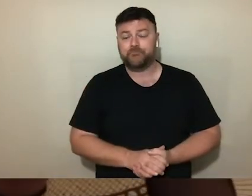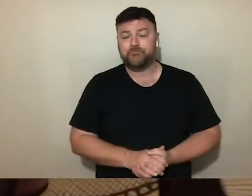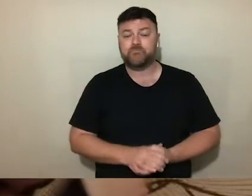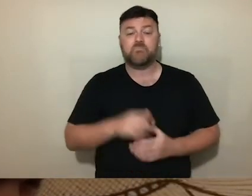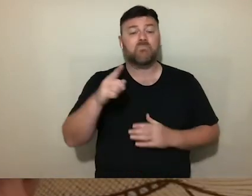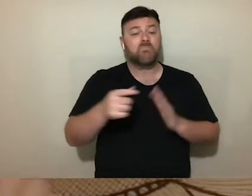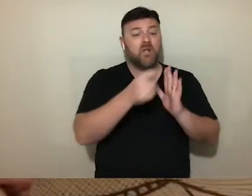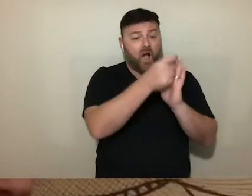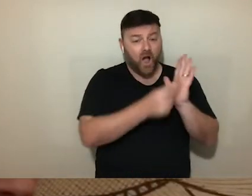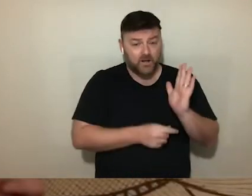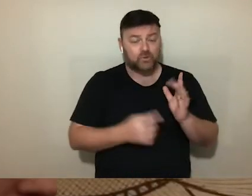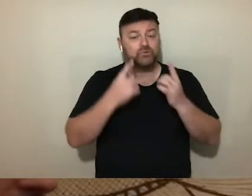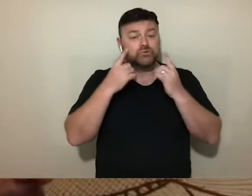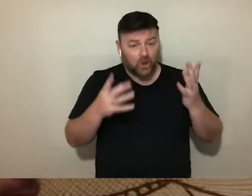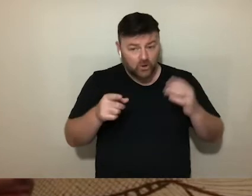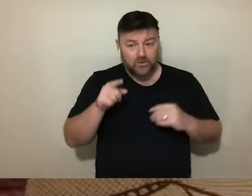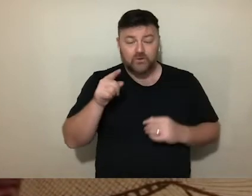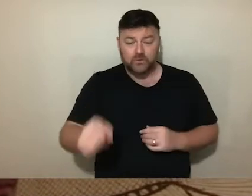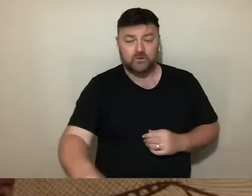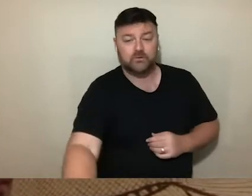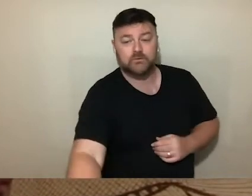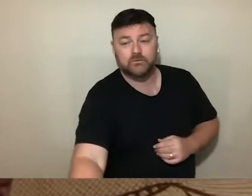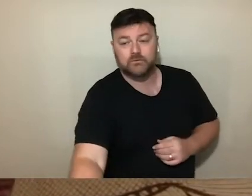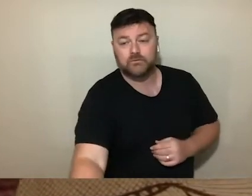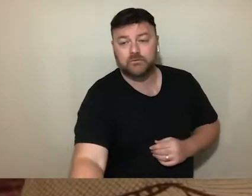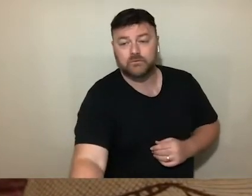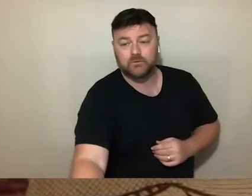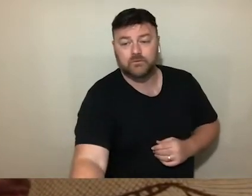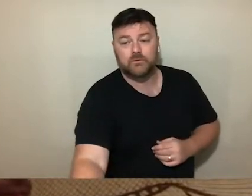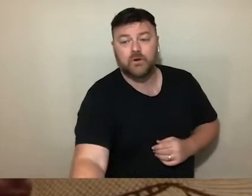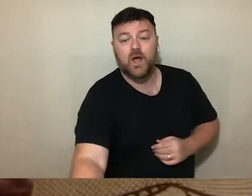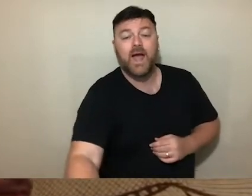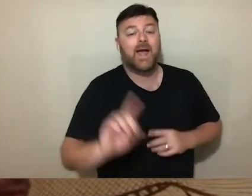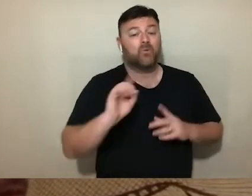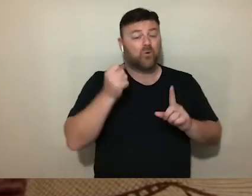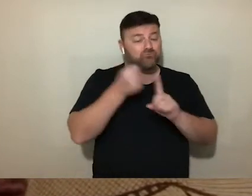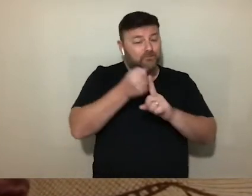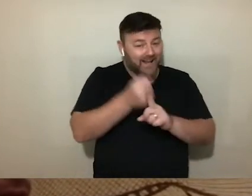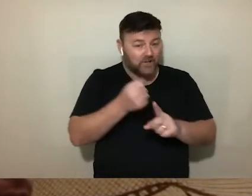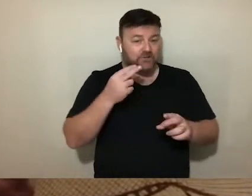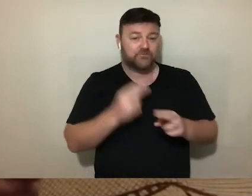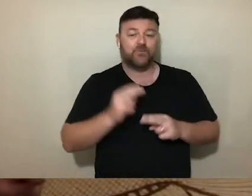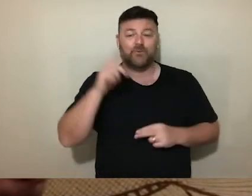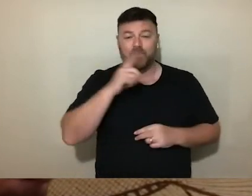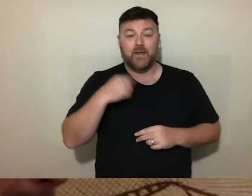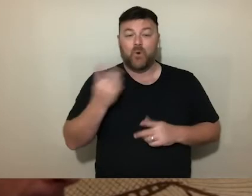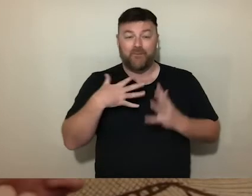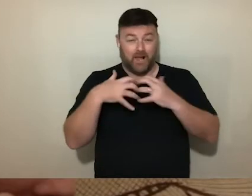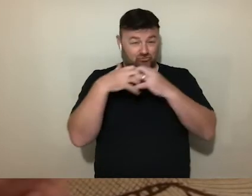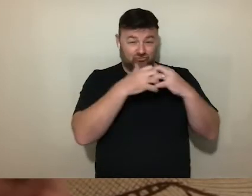centers on the implications of Moria's destruction and its repercussions for migrants who used to inhabit in its overcrowded tents.